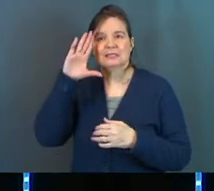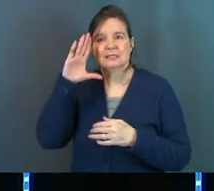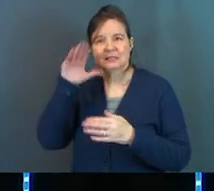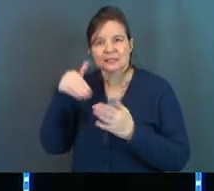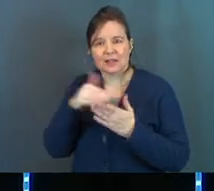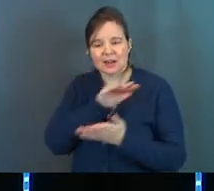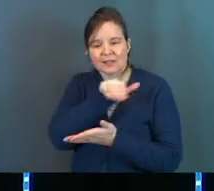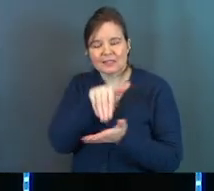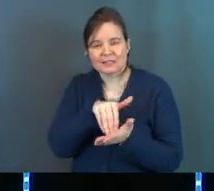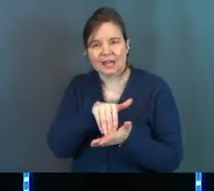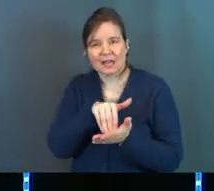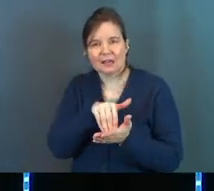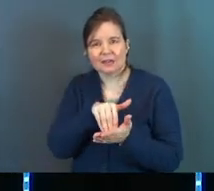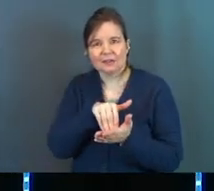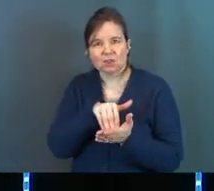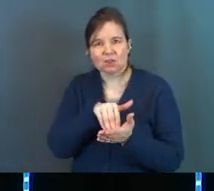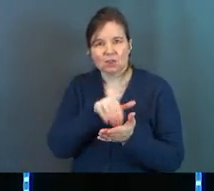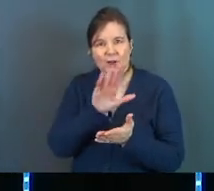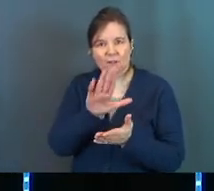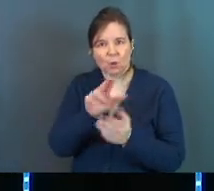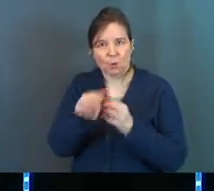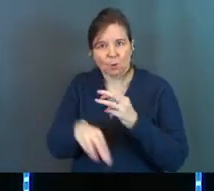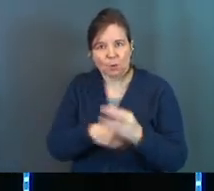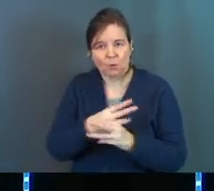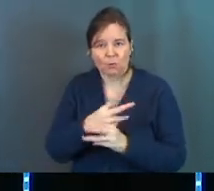at the center of your universe. He really does.